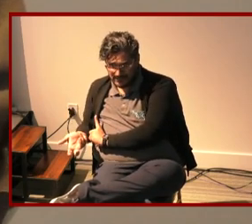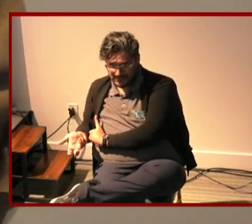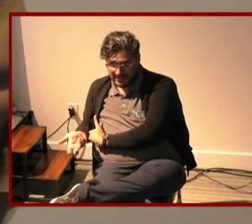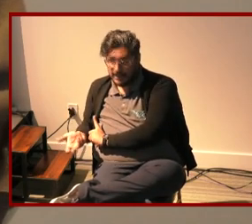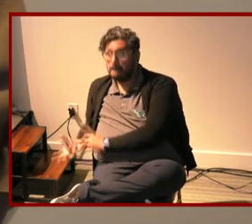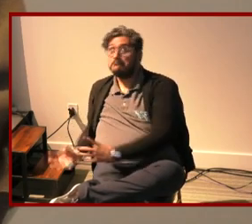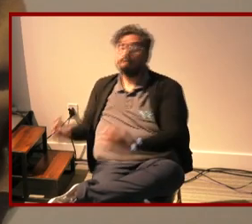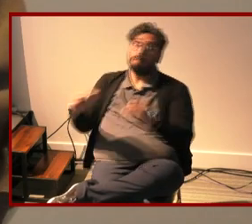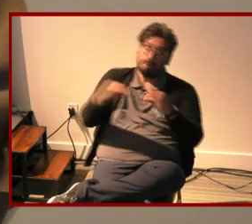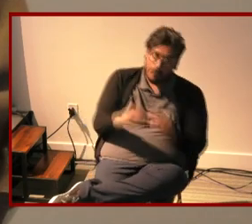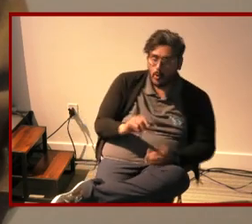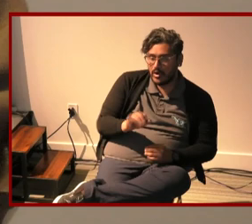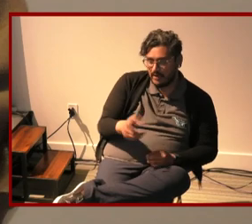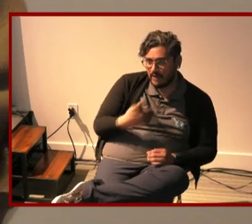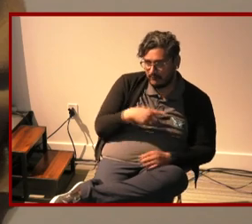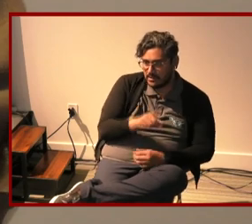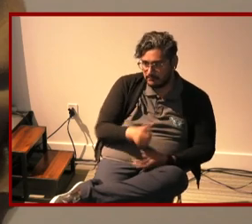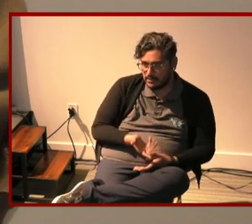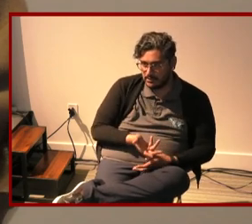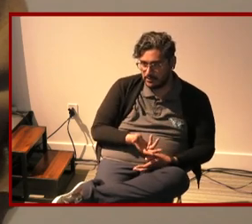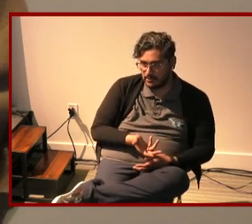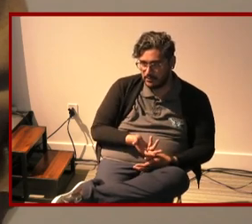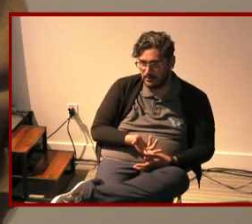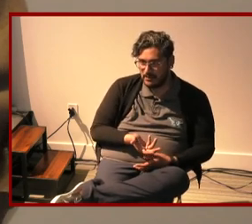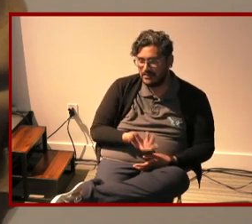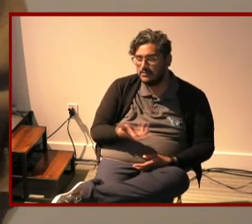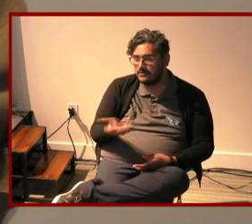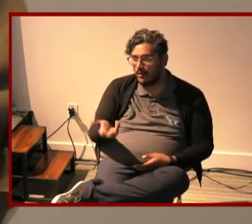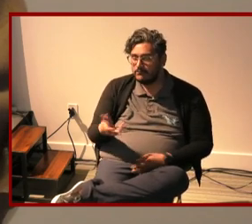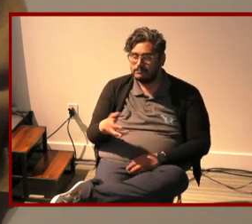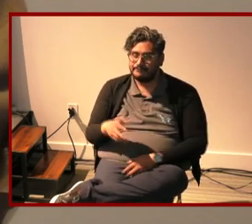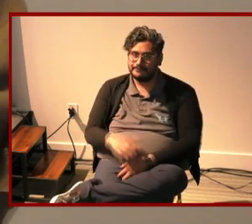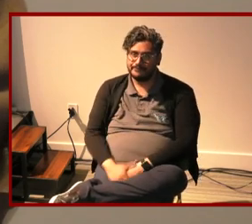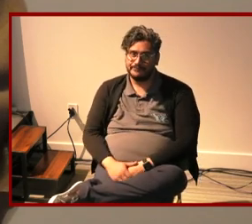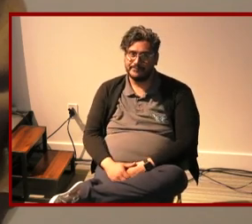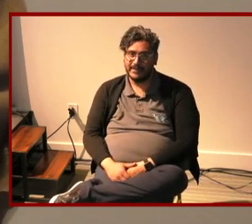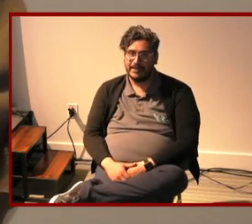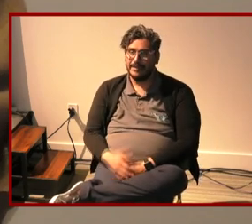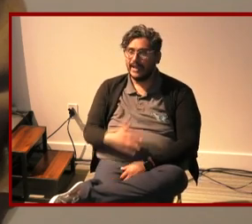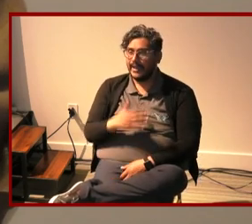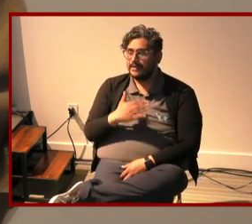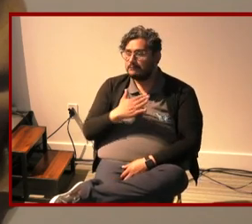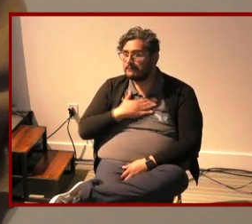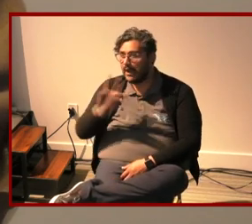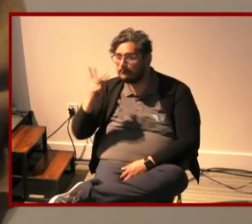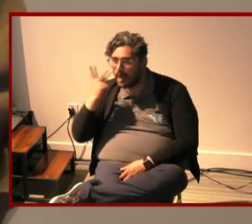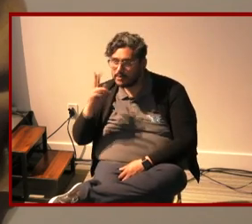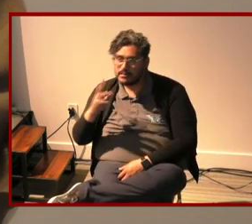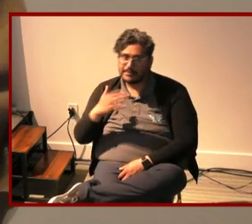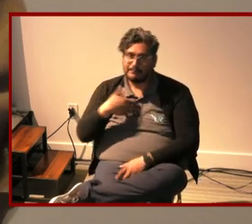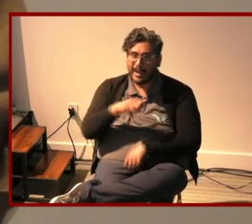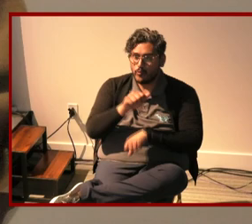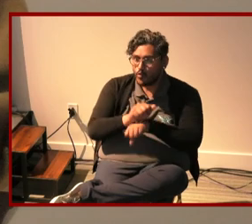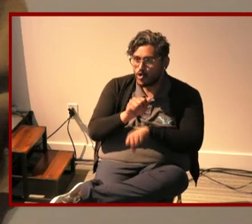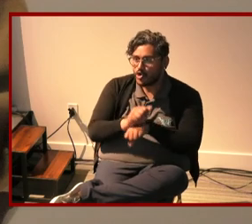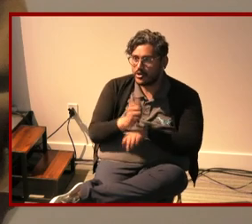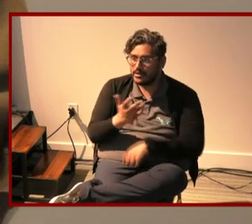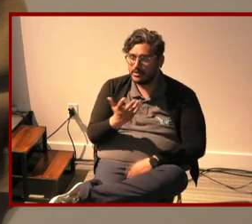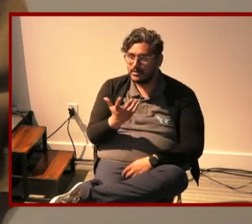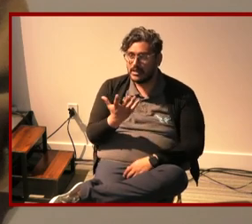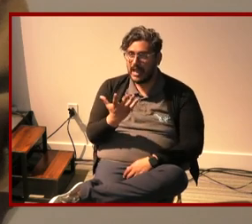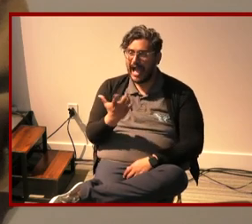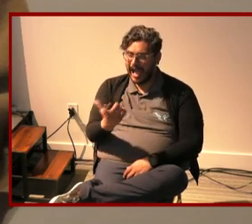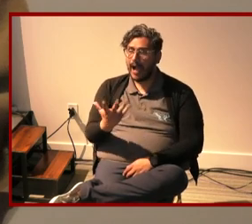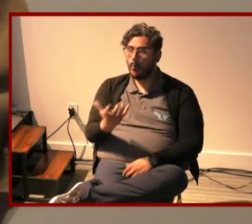disability and so it's it's in the work and in my politics i want to toe this line between